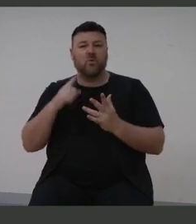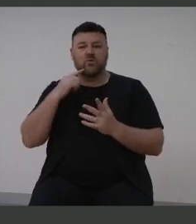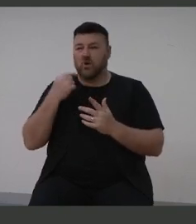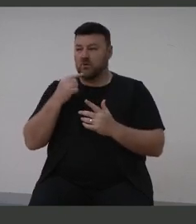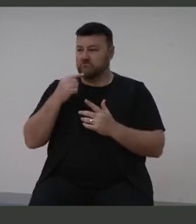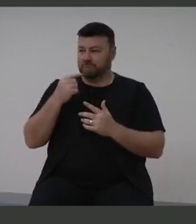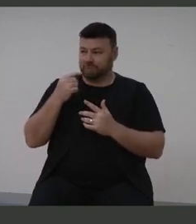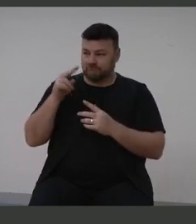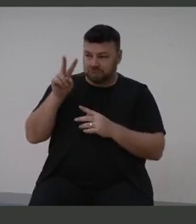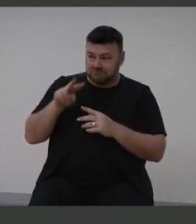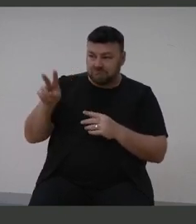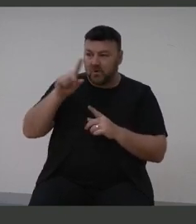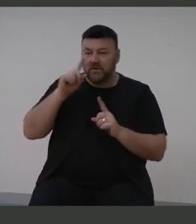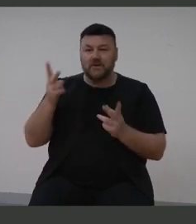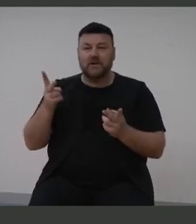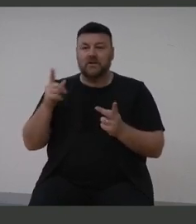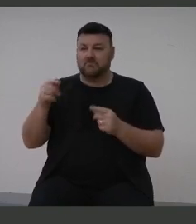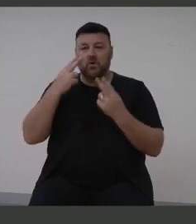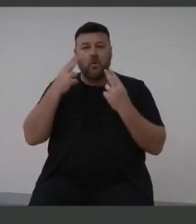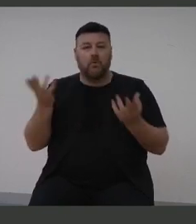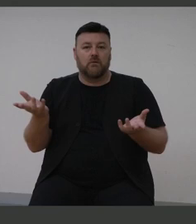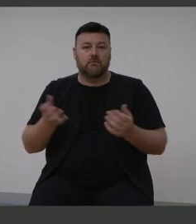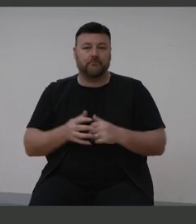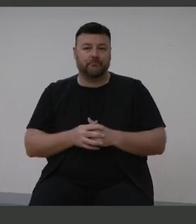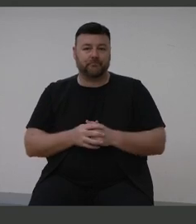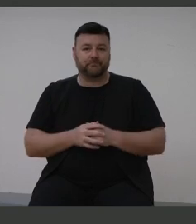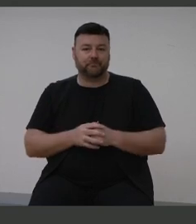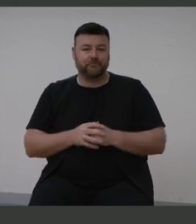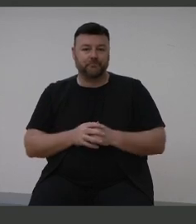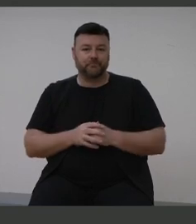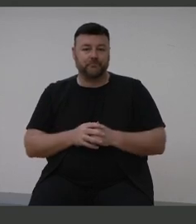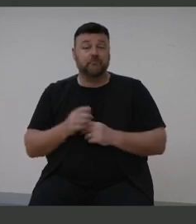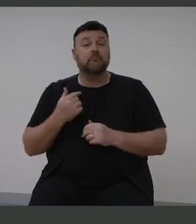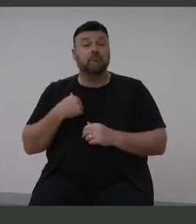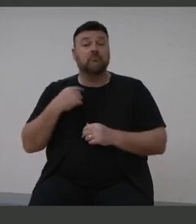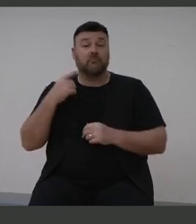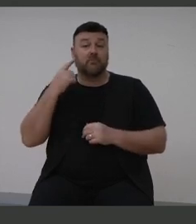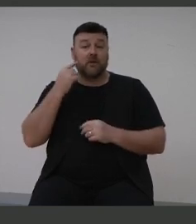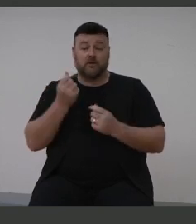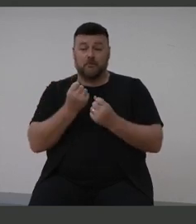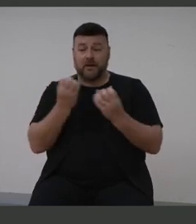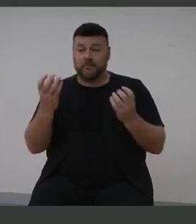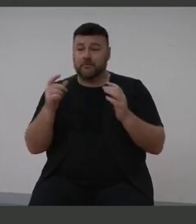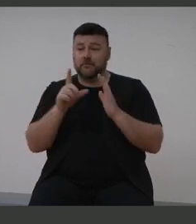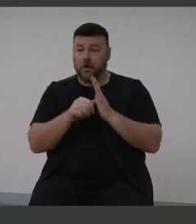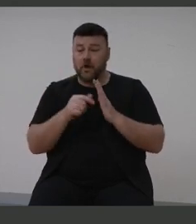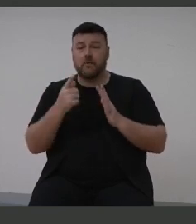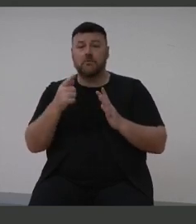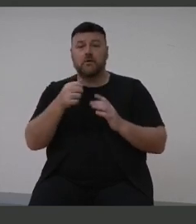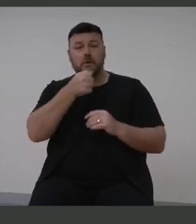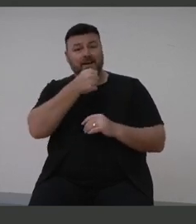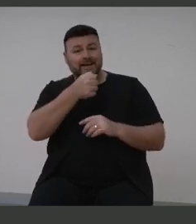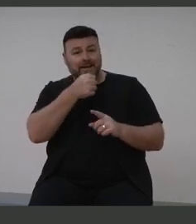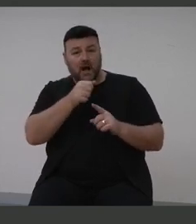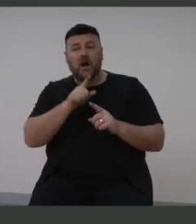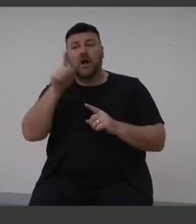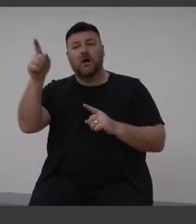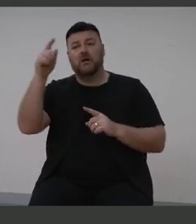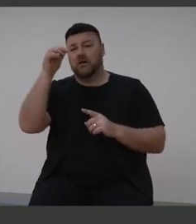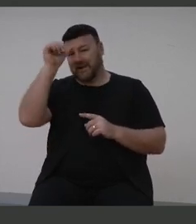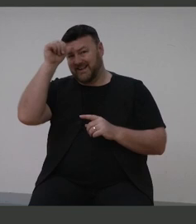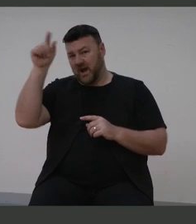Normal kid. Every kid's normal. We often hear too that the media, not necessarily here in Australia, thank God, but over in India, the subcontinent,